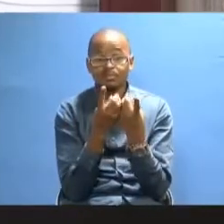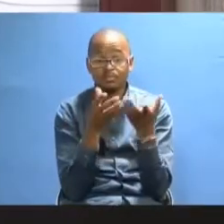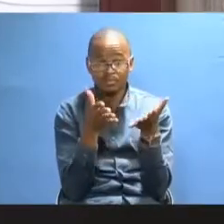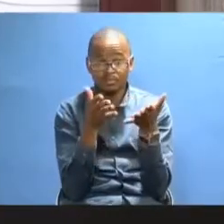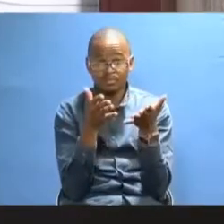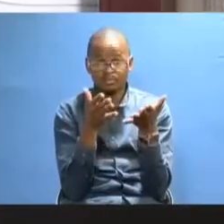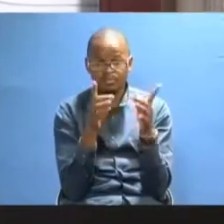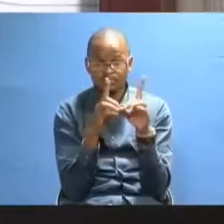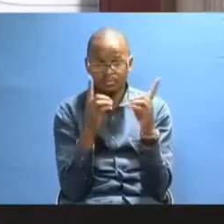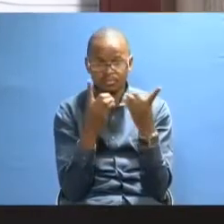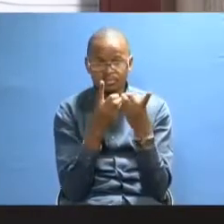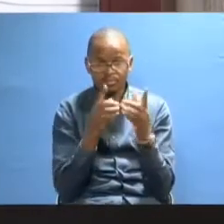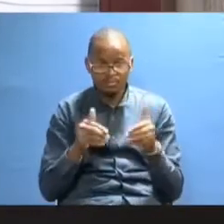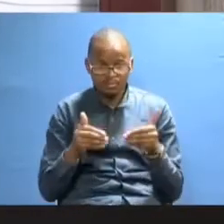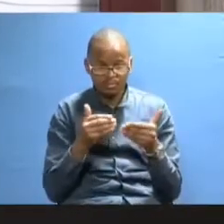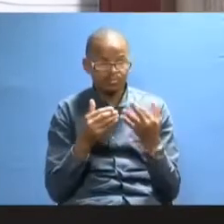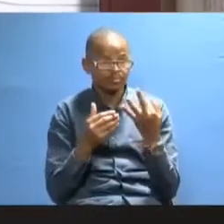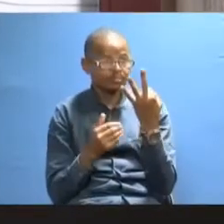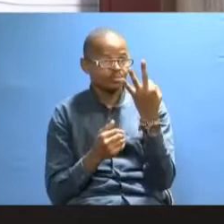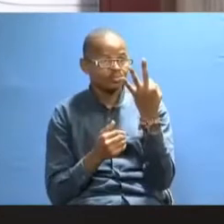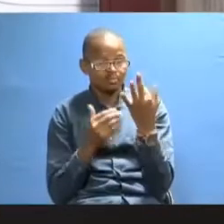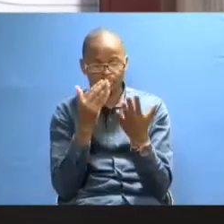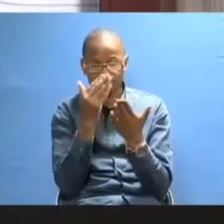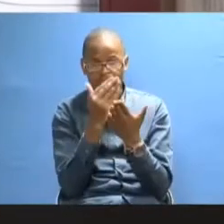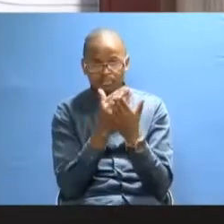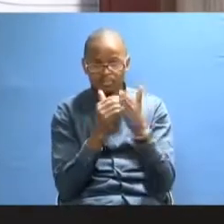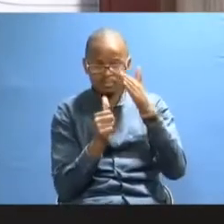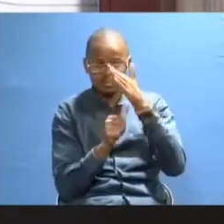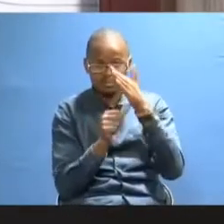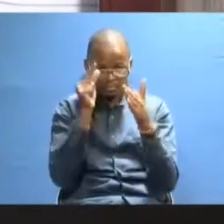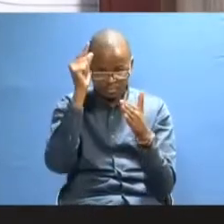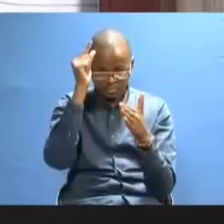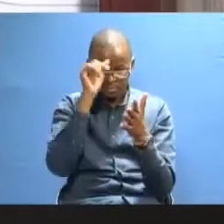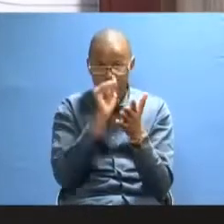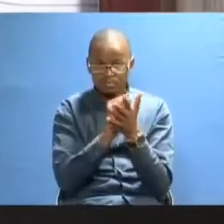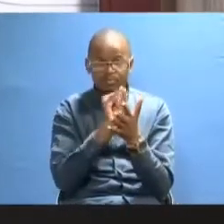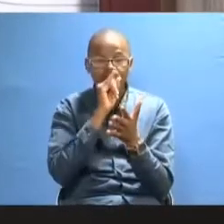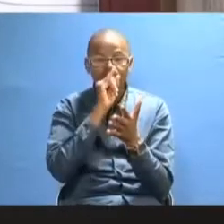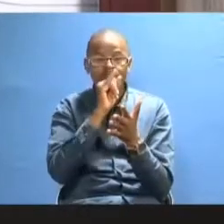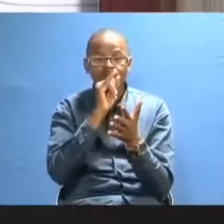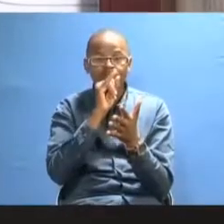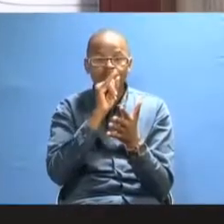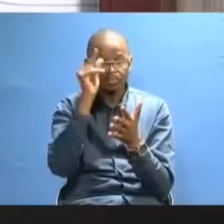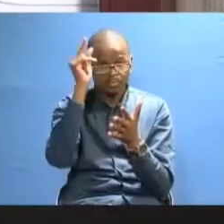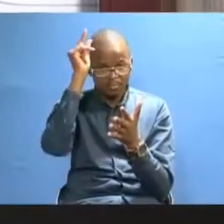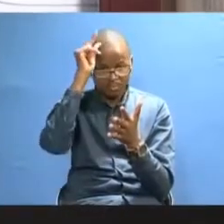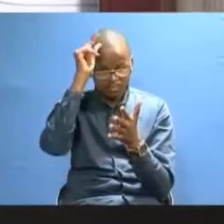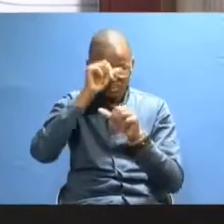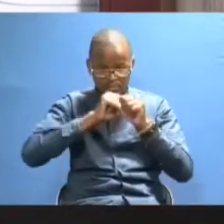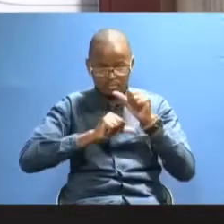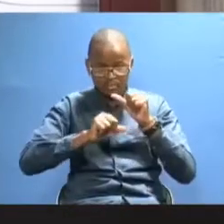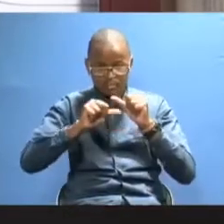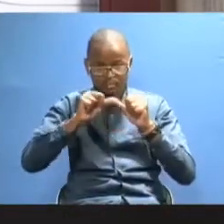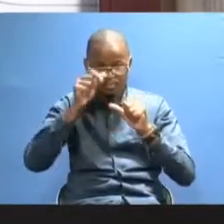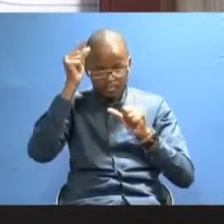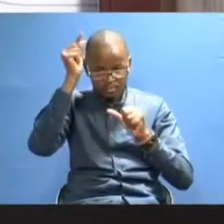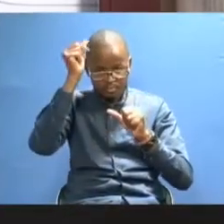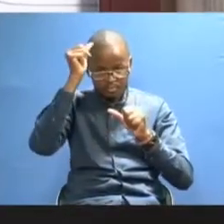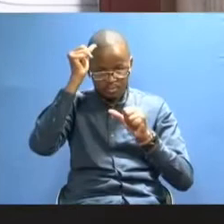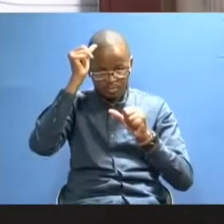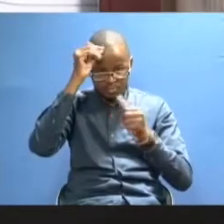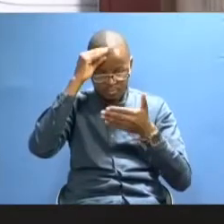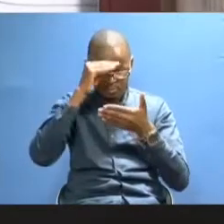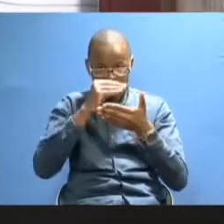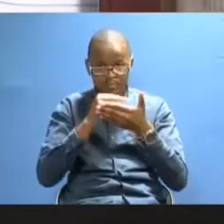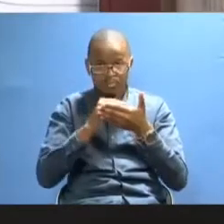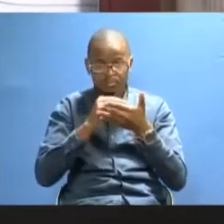In this department, we offer three programs, undergraduate, that is Bachelor of Environmental Science, Bachelor